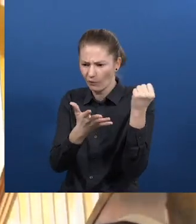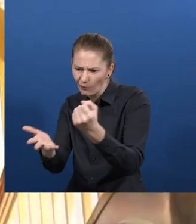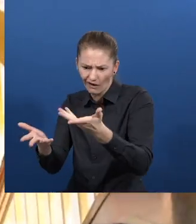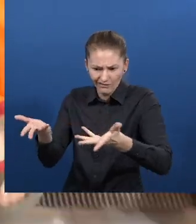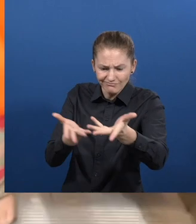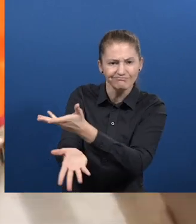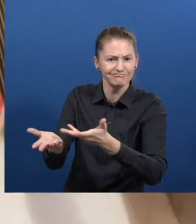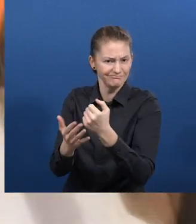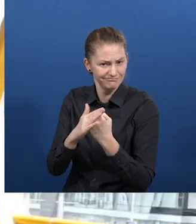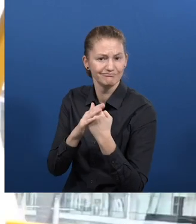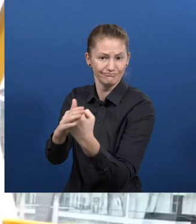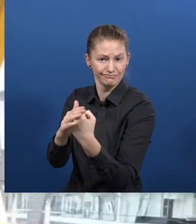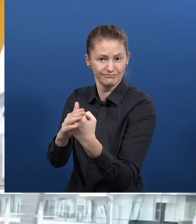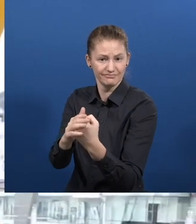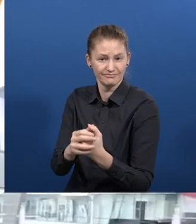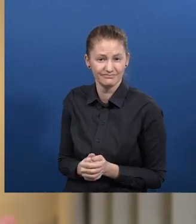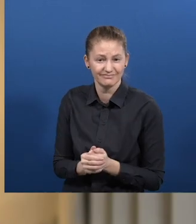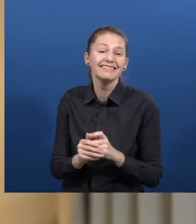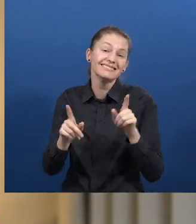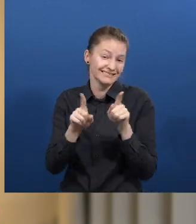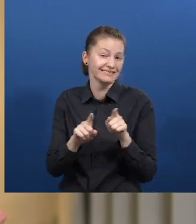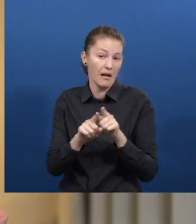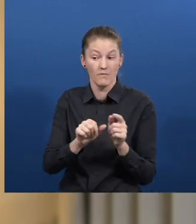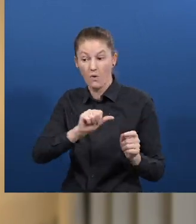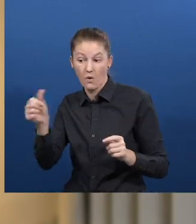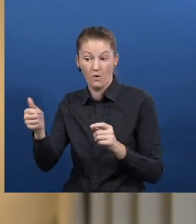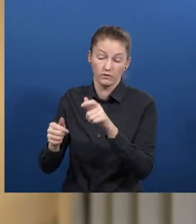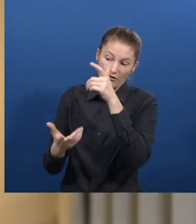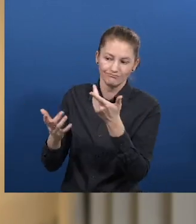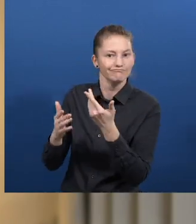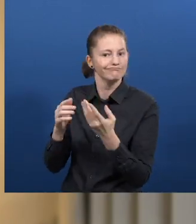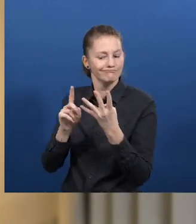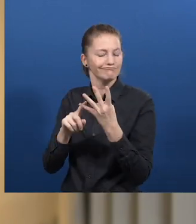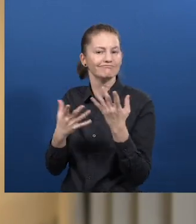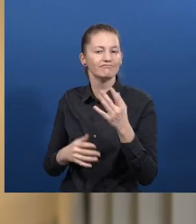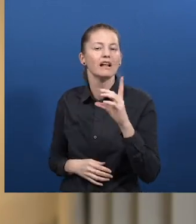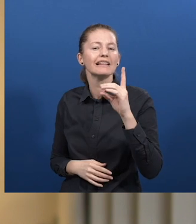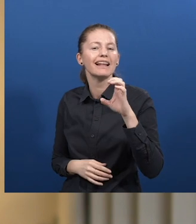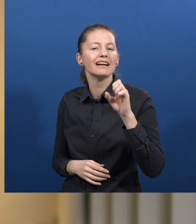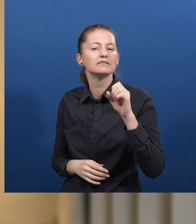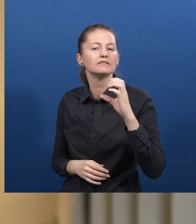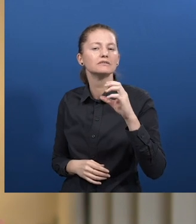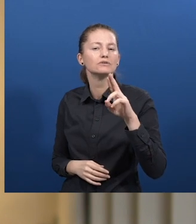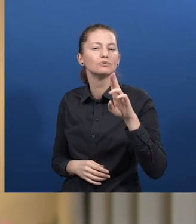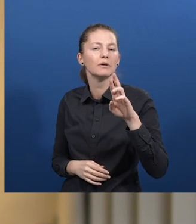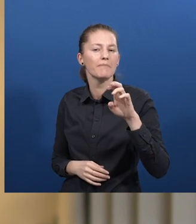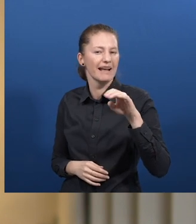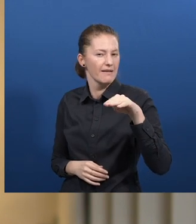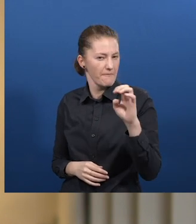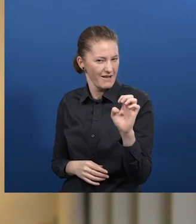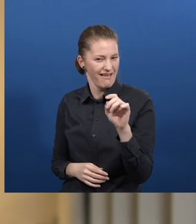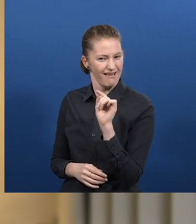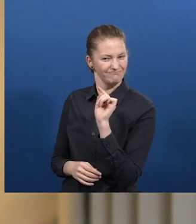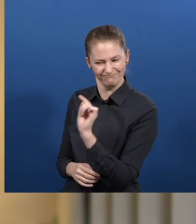implementation. But on the other hand, there could be also an opportunity like Desco Breme